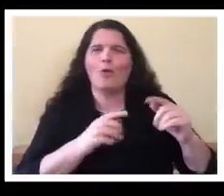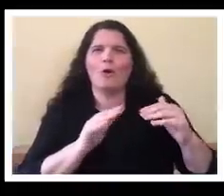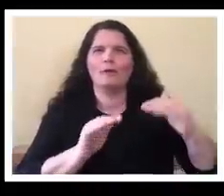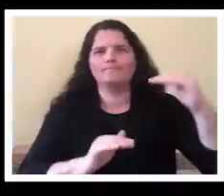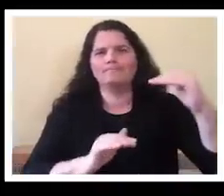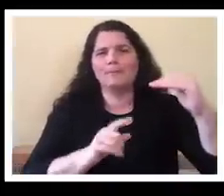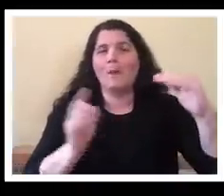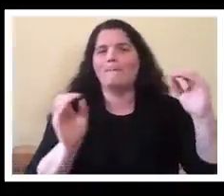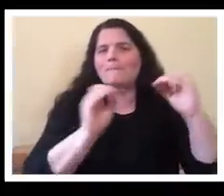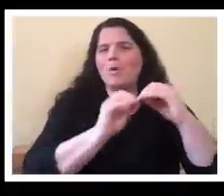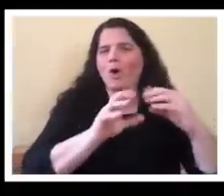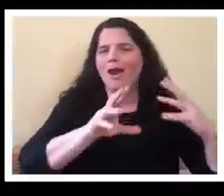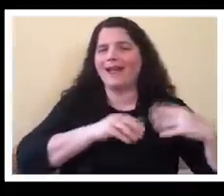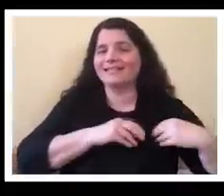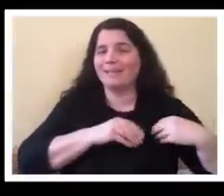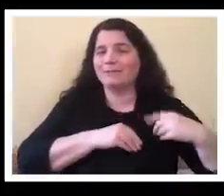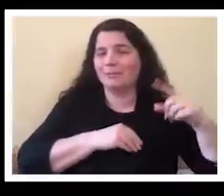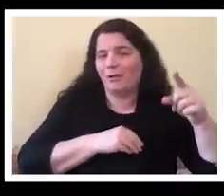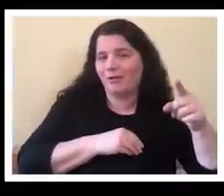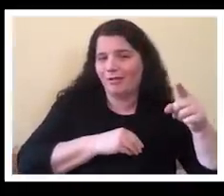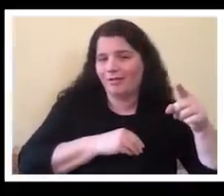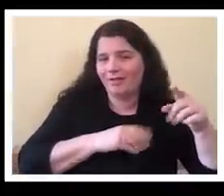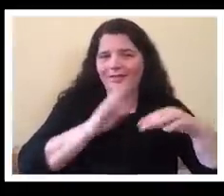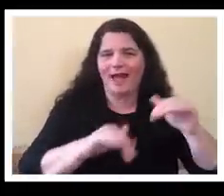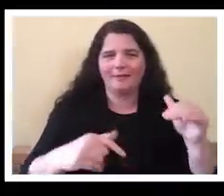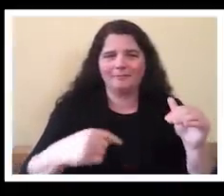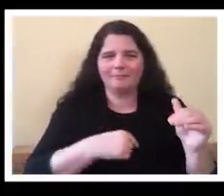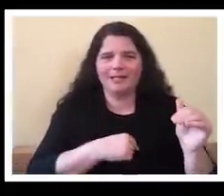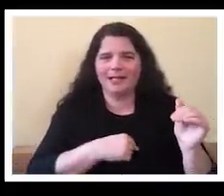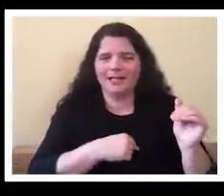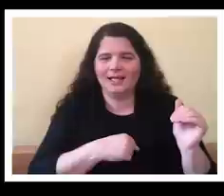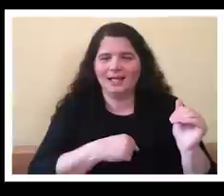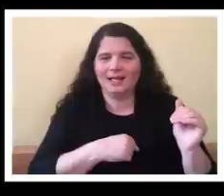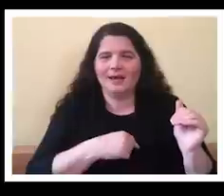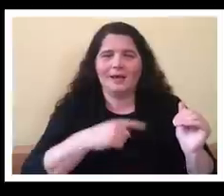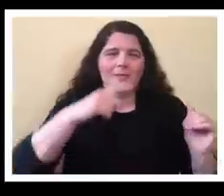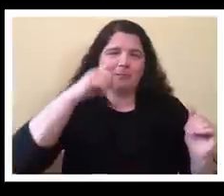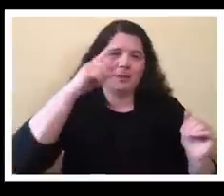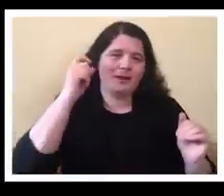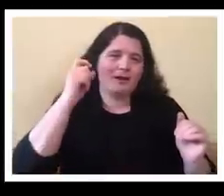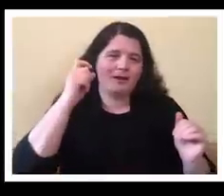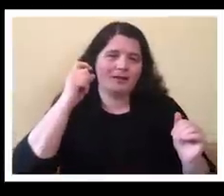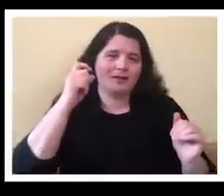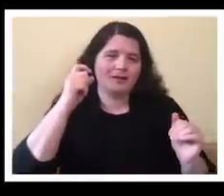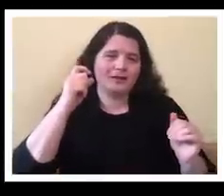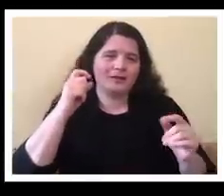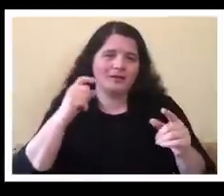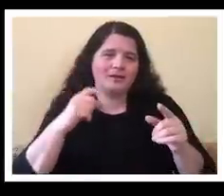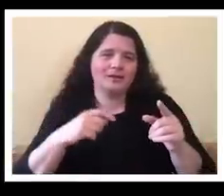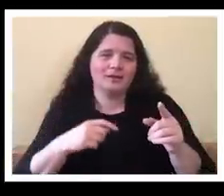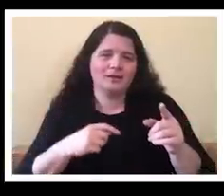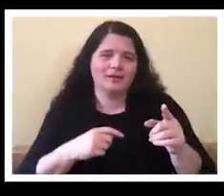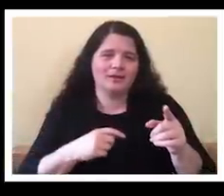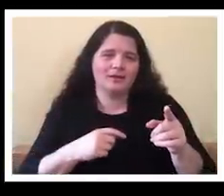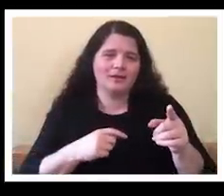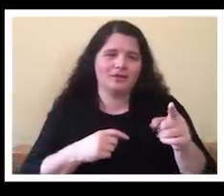because she could speak